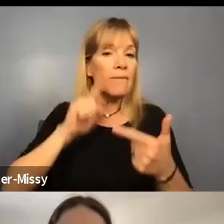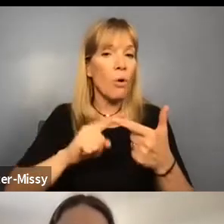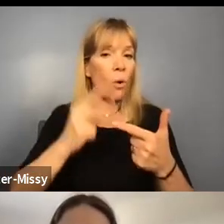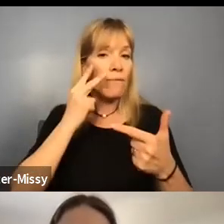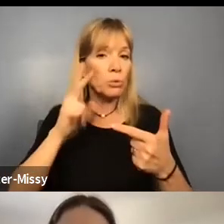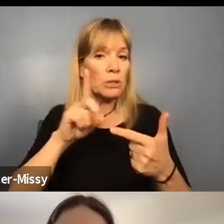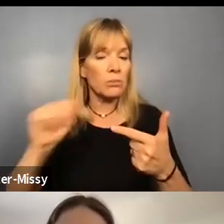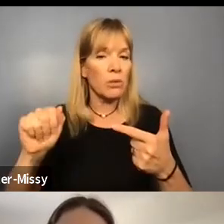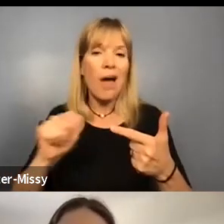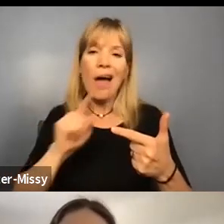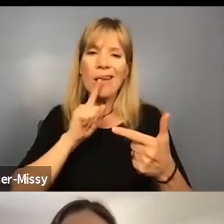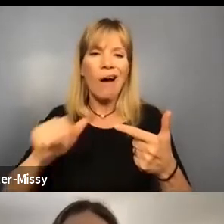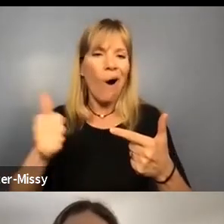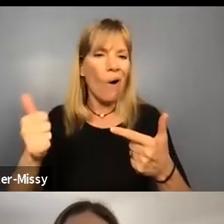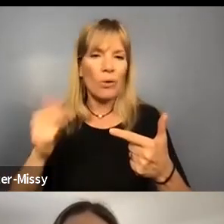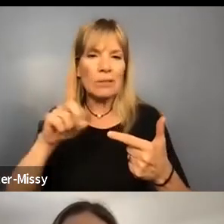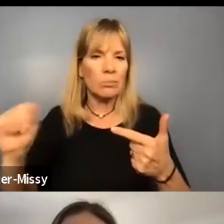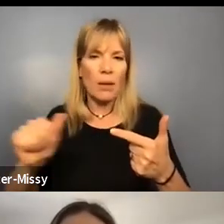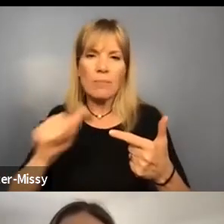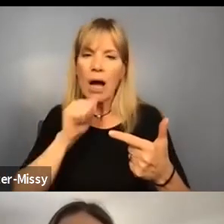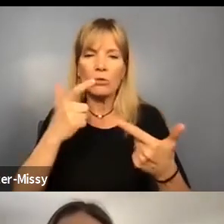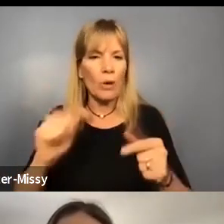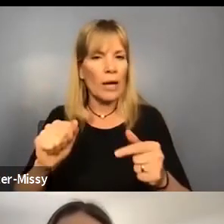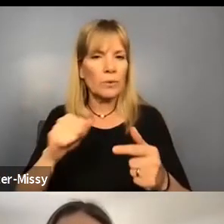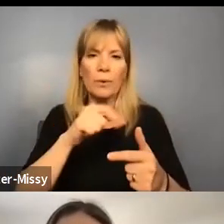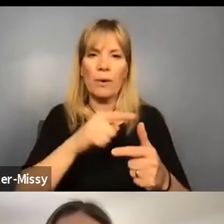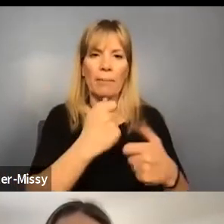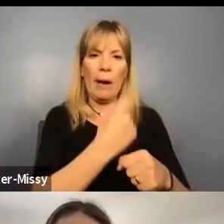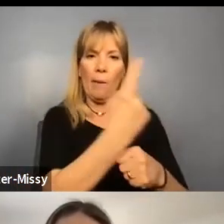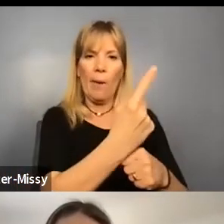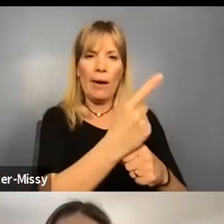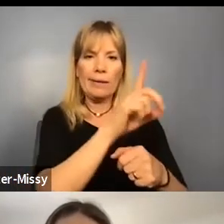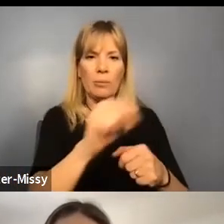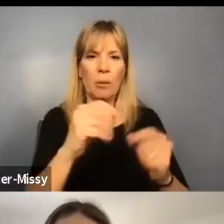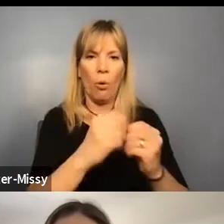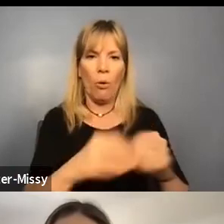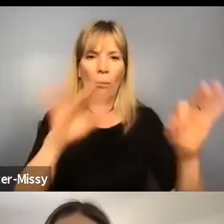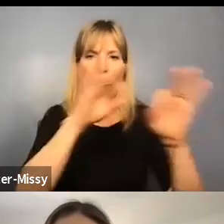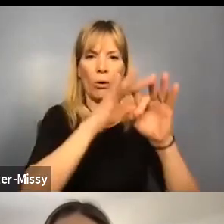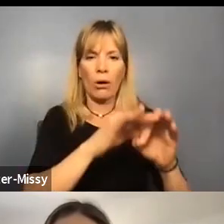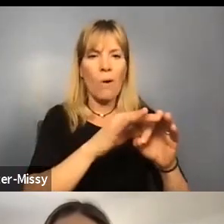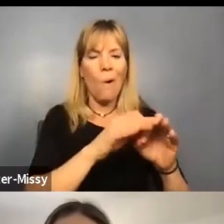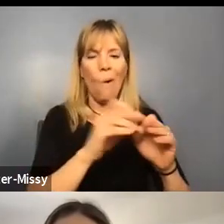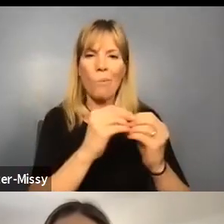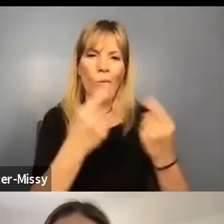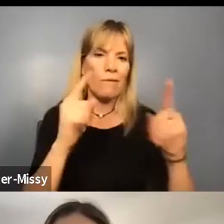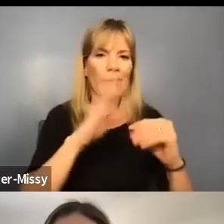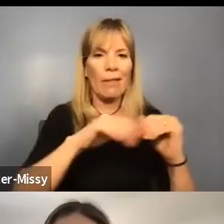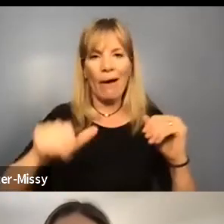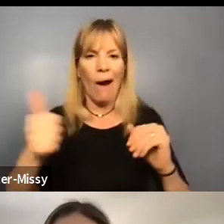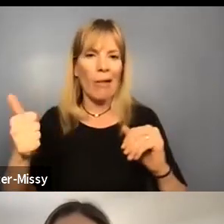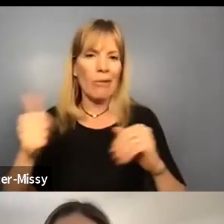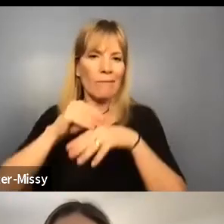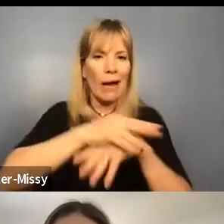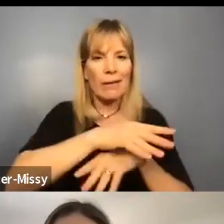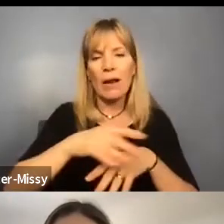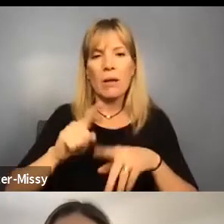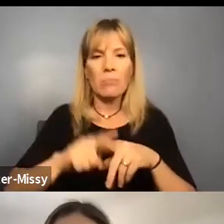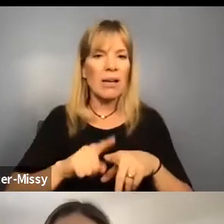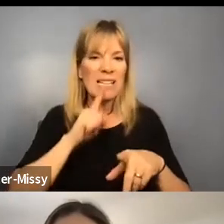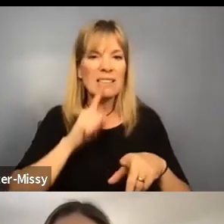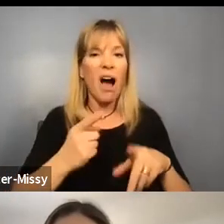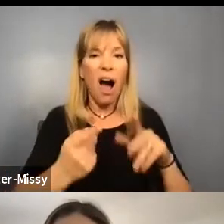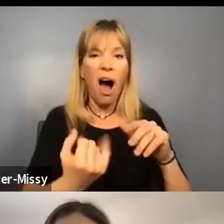and certainly others, I'm not trying to make any one disability more important or more affected than the other. But it's very isolating